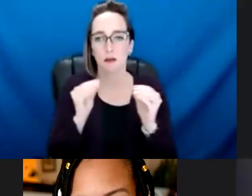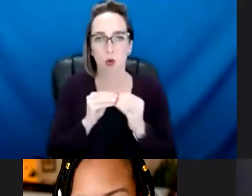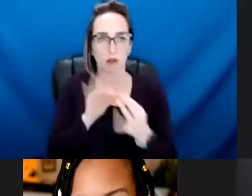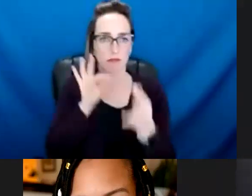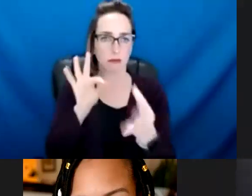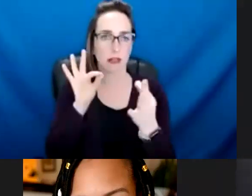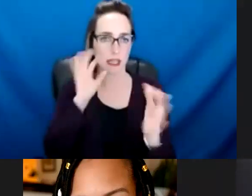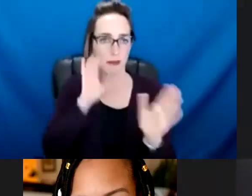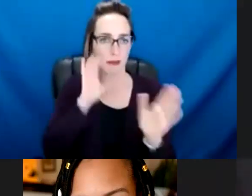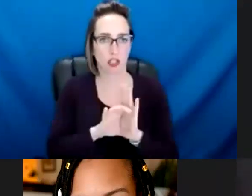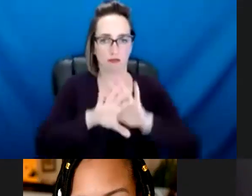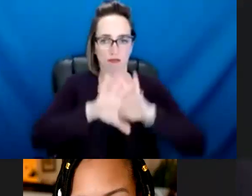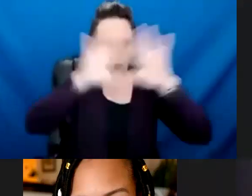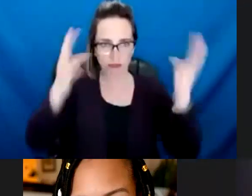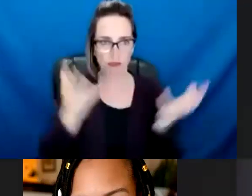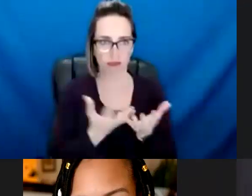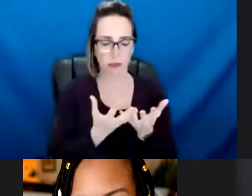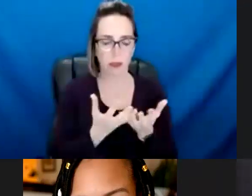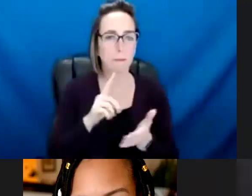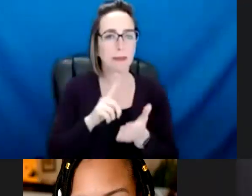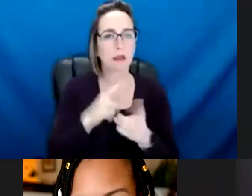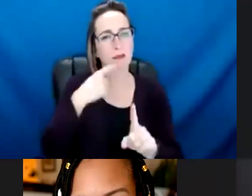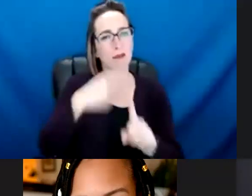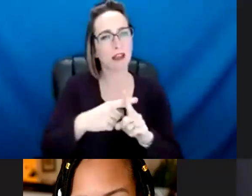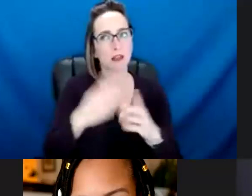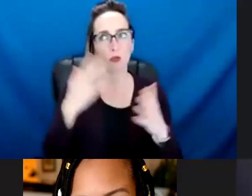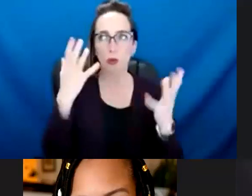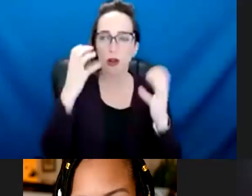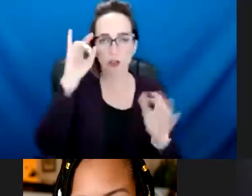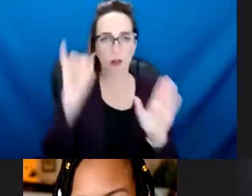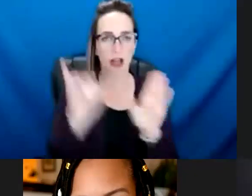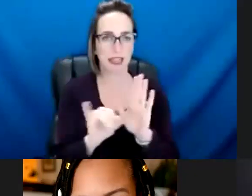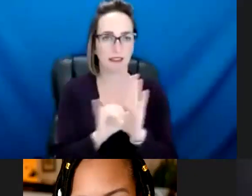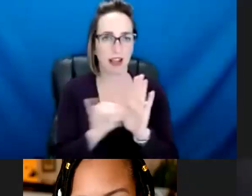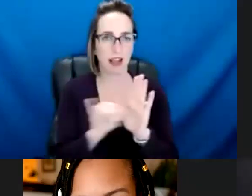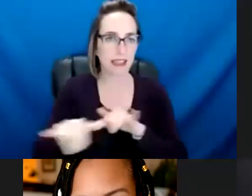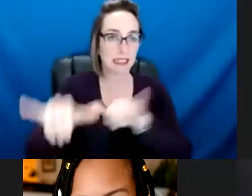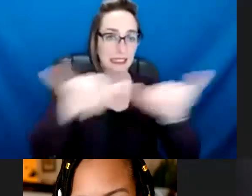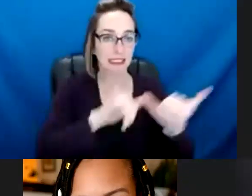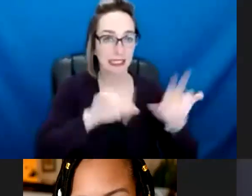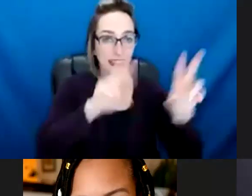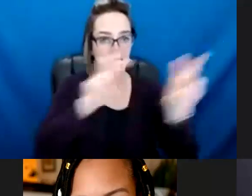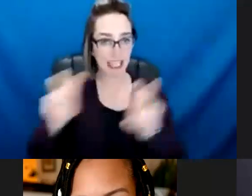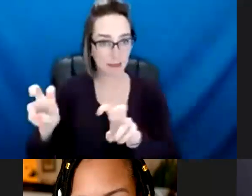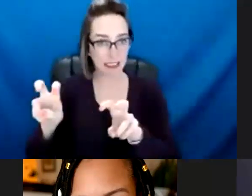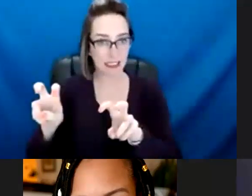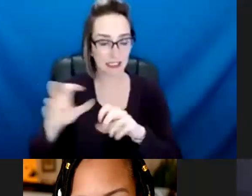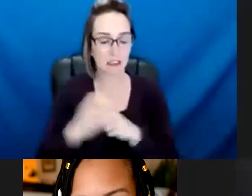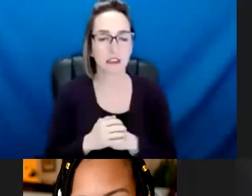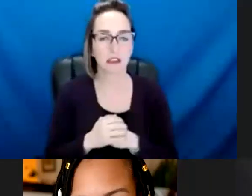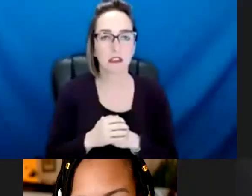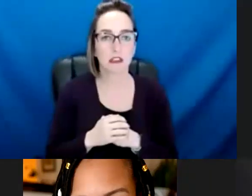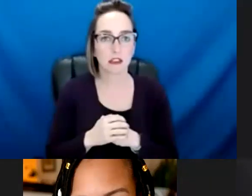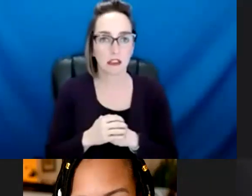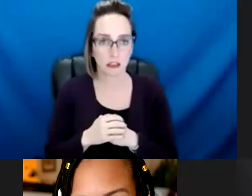It should also help to identify consistent themes across a diverse community like we have in Minneapolis. So method one, um,